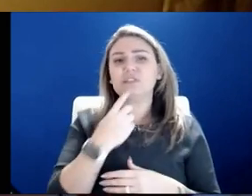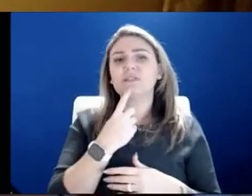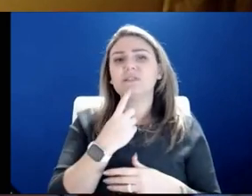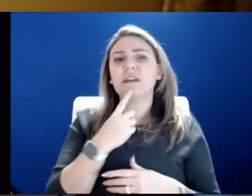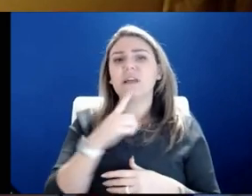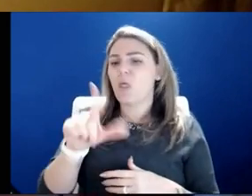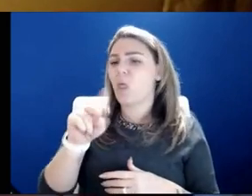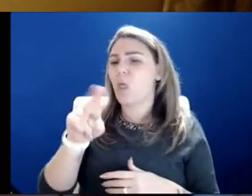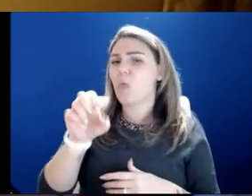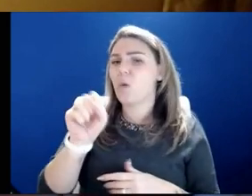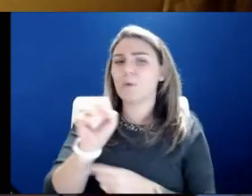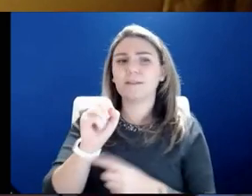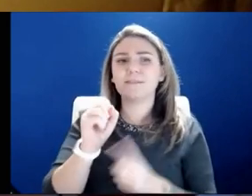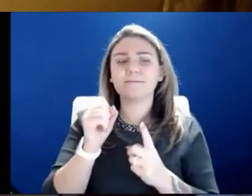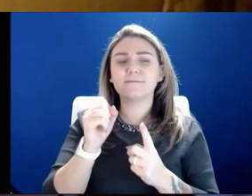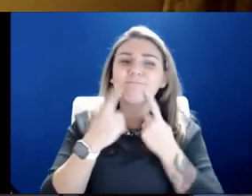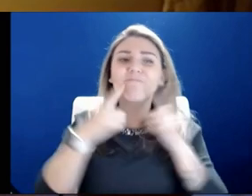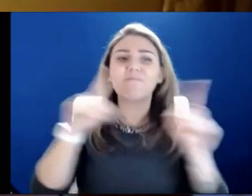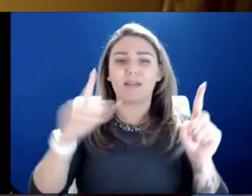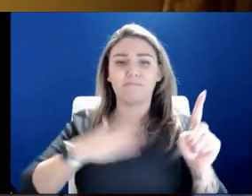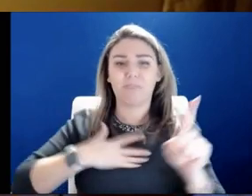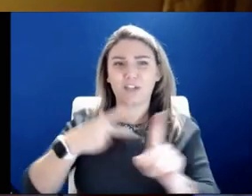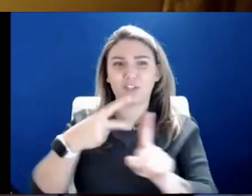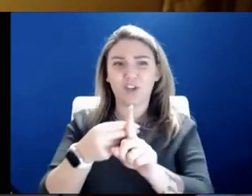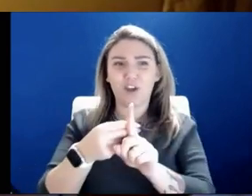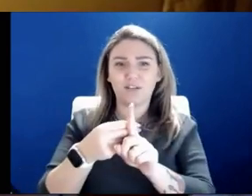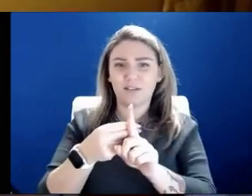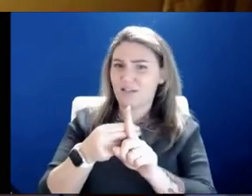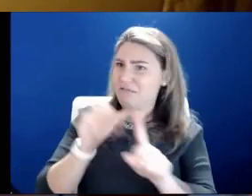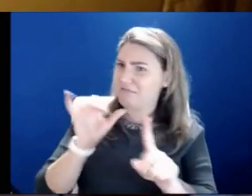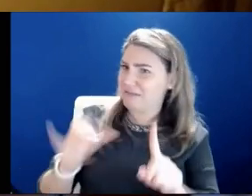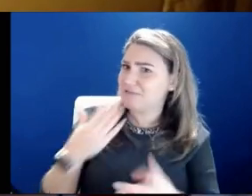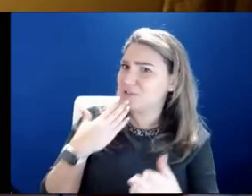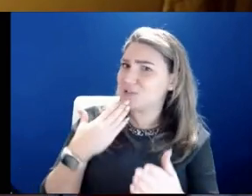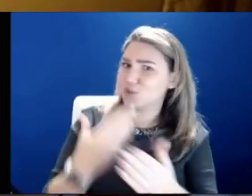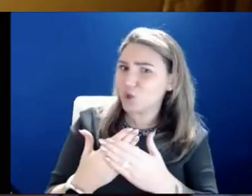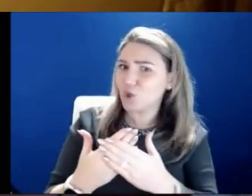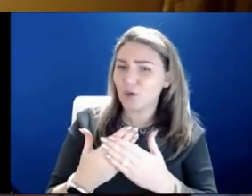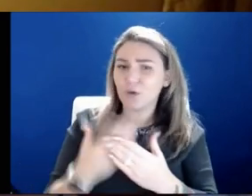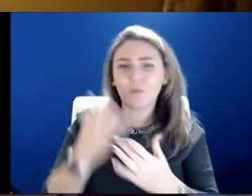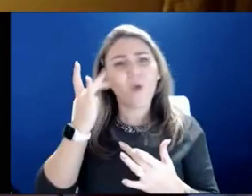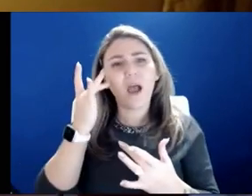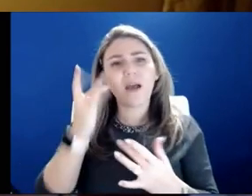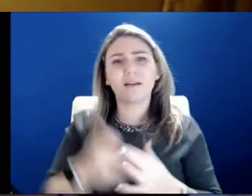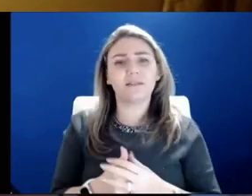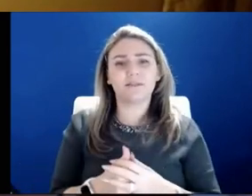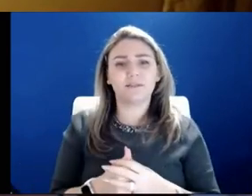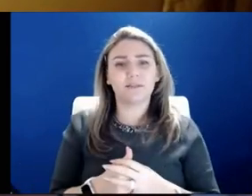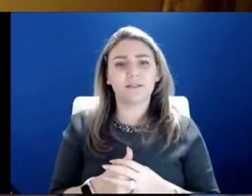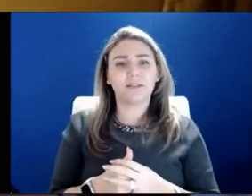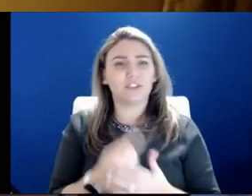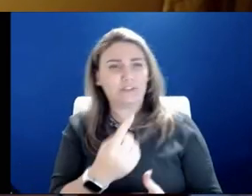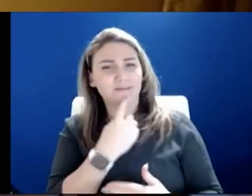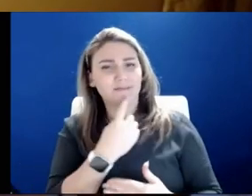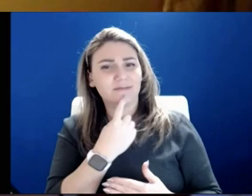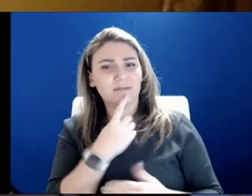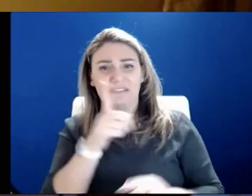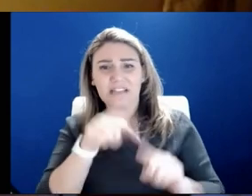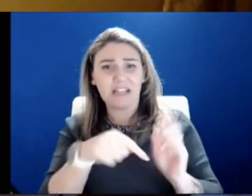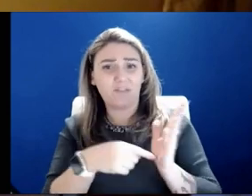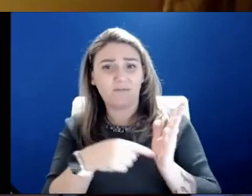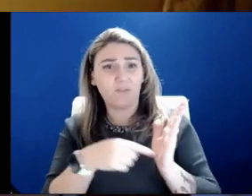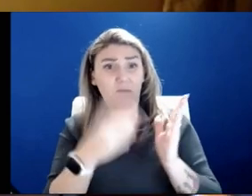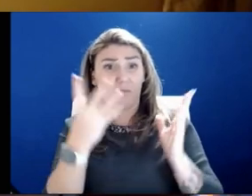Lucas, I finally got my shots. And I said, well, that's, that's good. Why? And she said, I can't afford to be out